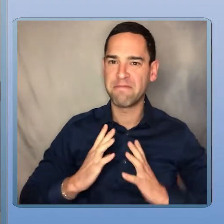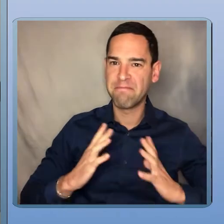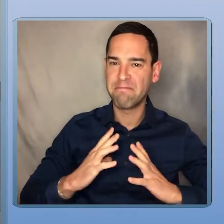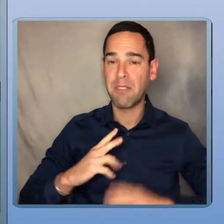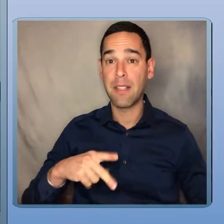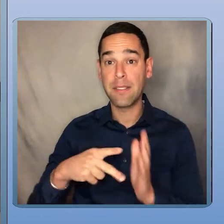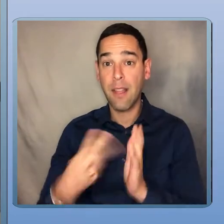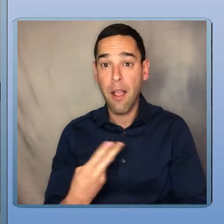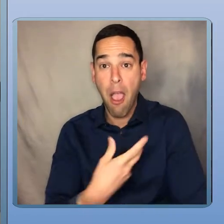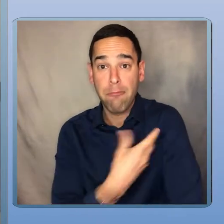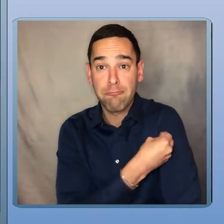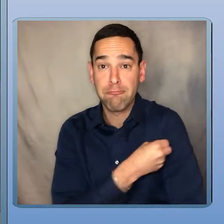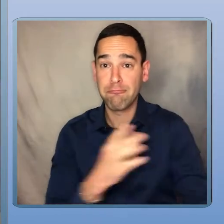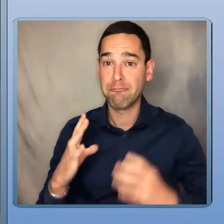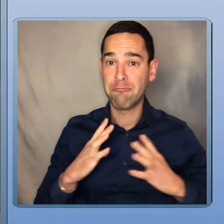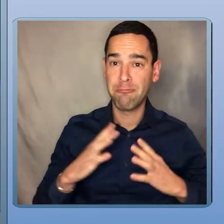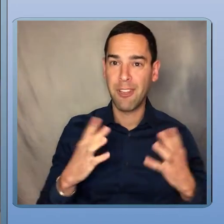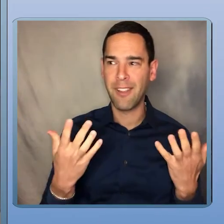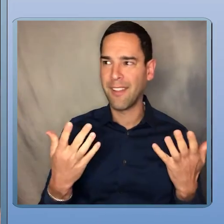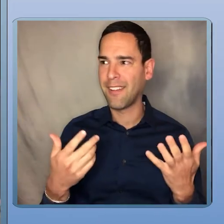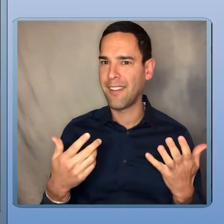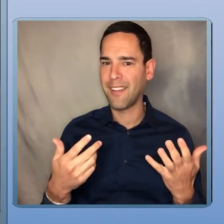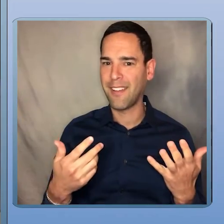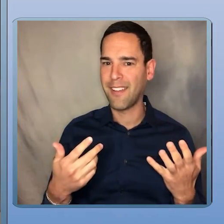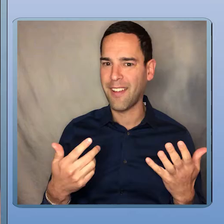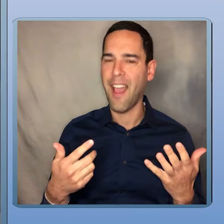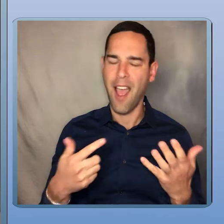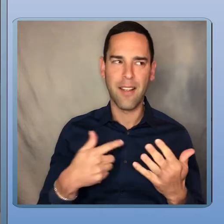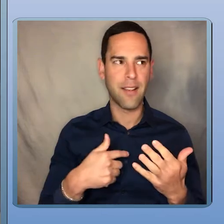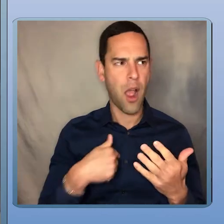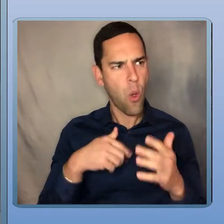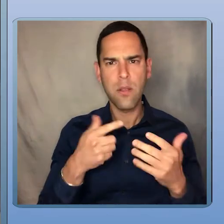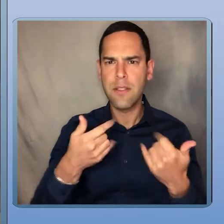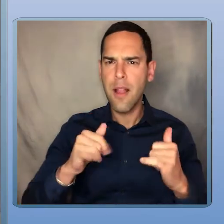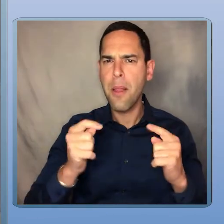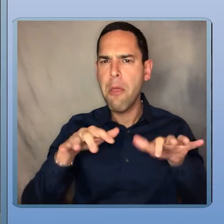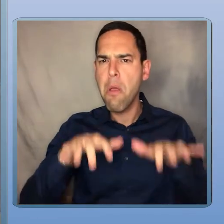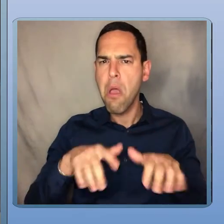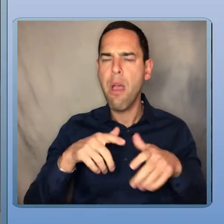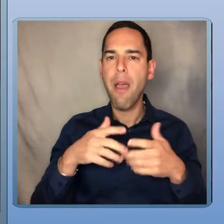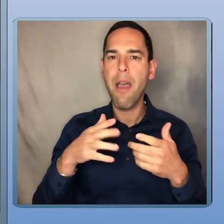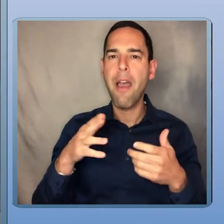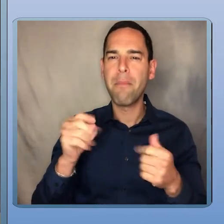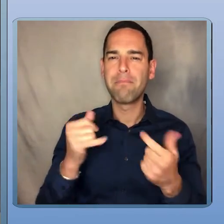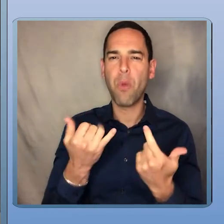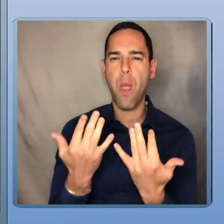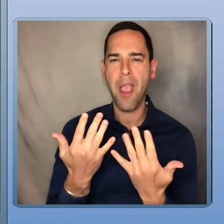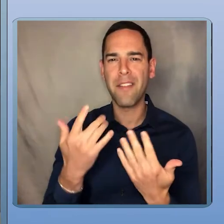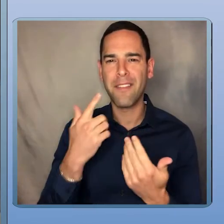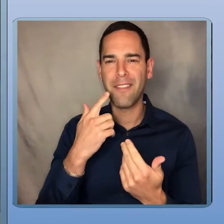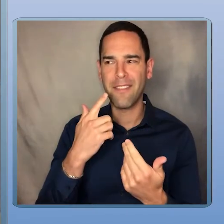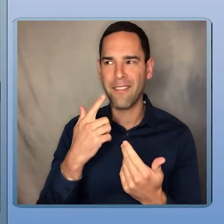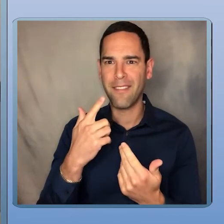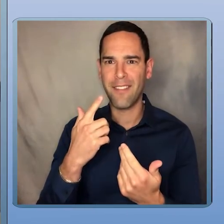positive too it was just you know not the oh my gosh wow this is happening moment it was like okay now I got to get my second shot wait my two weeks